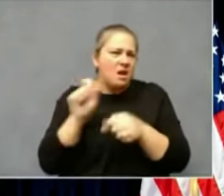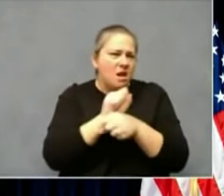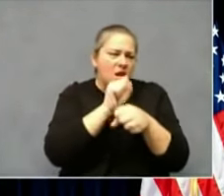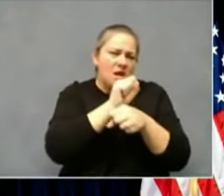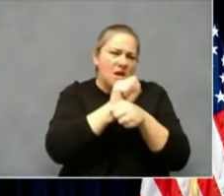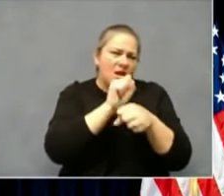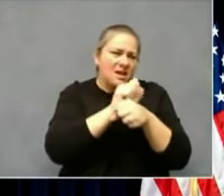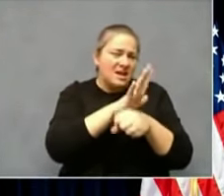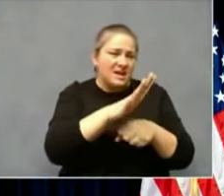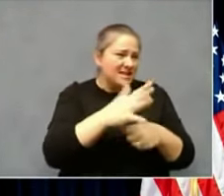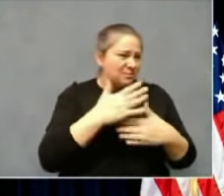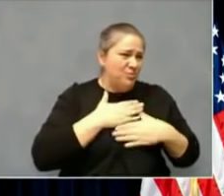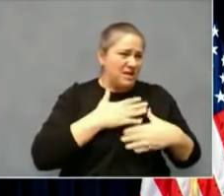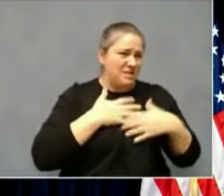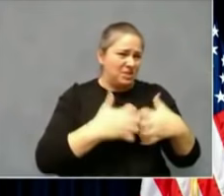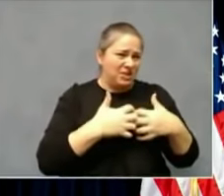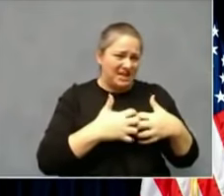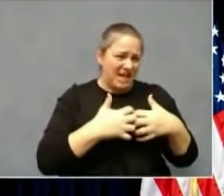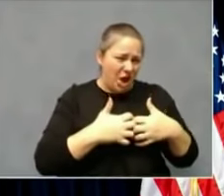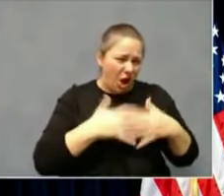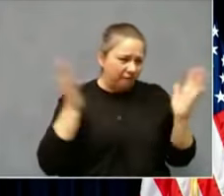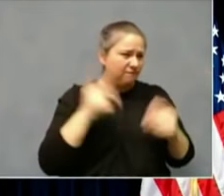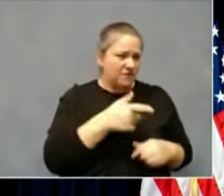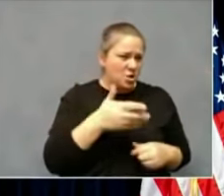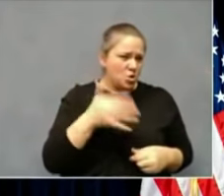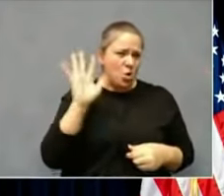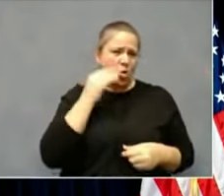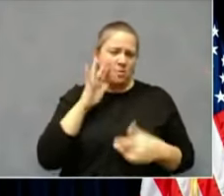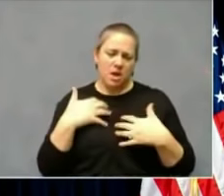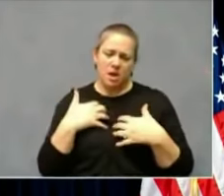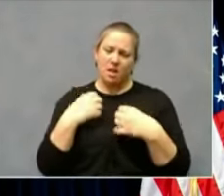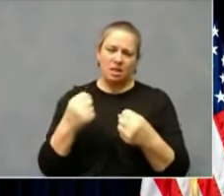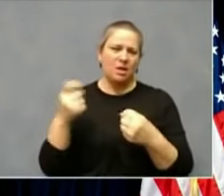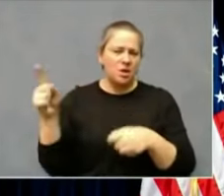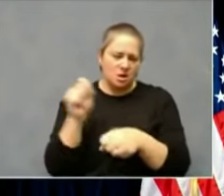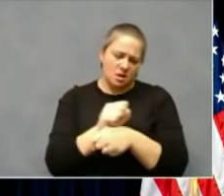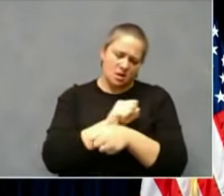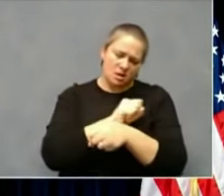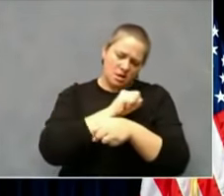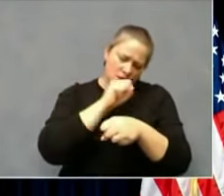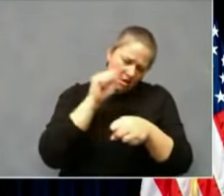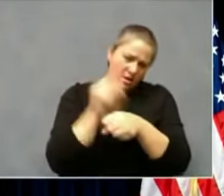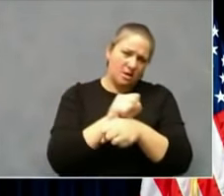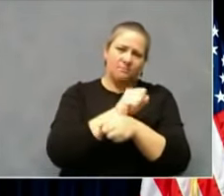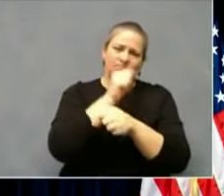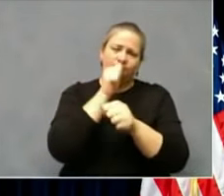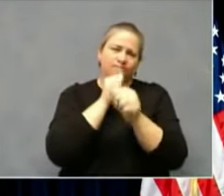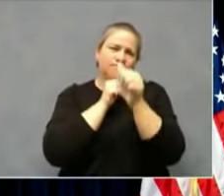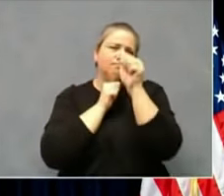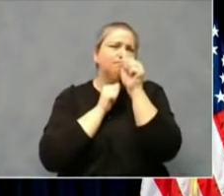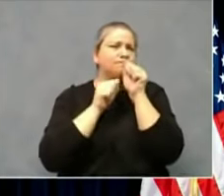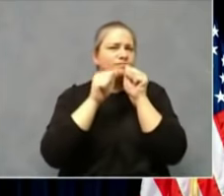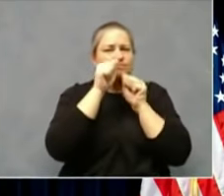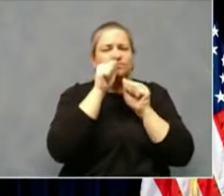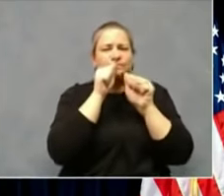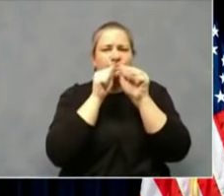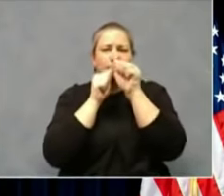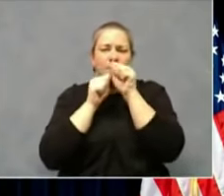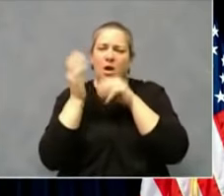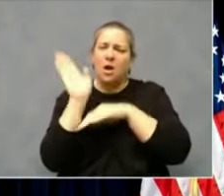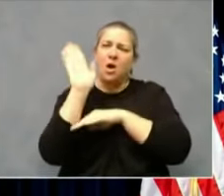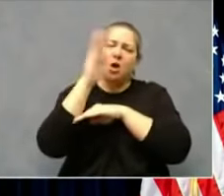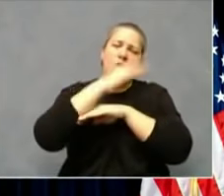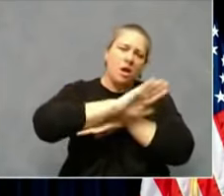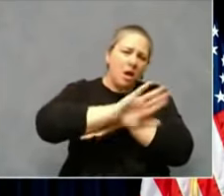Day in and day out, they're doing what it takes. So day in and day out, we have to,